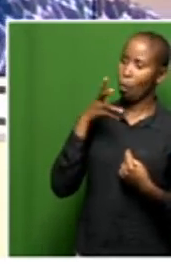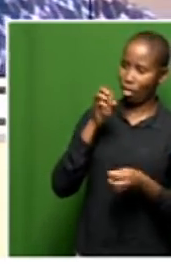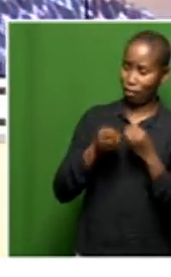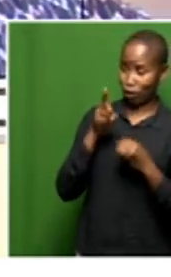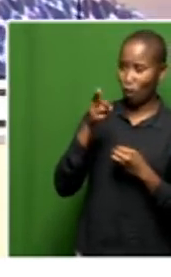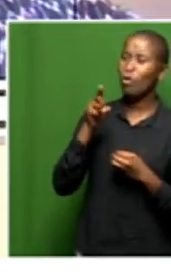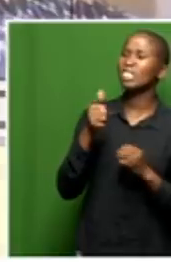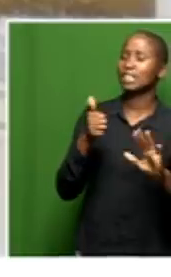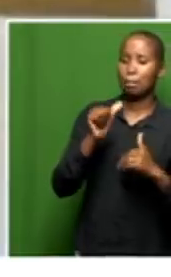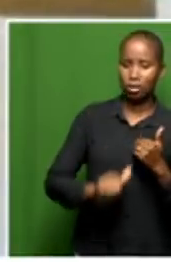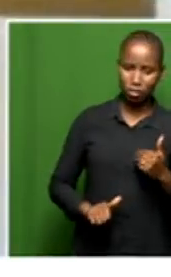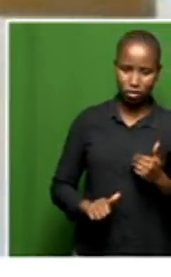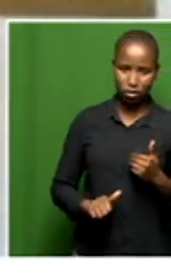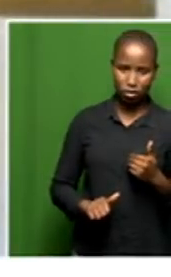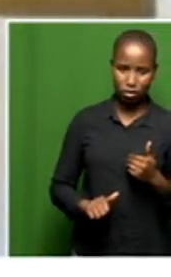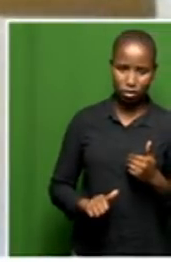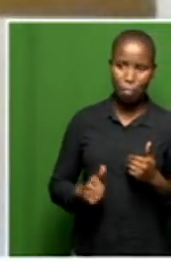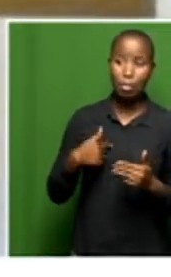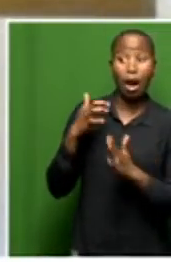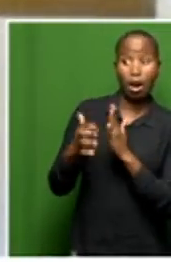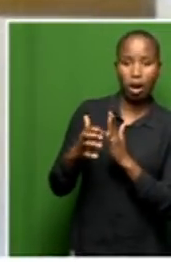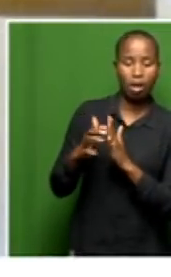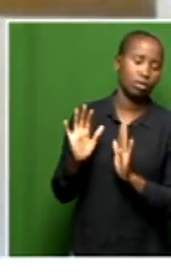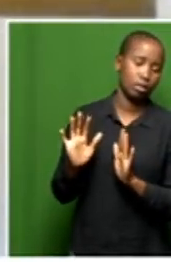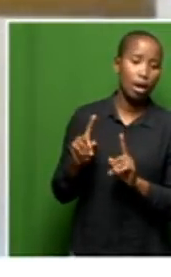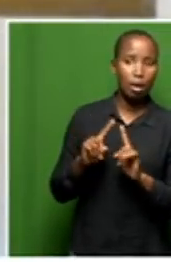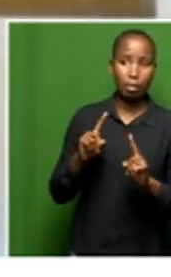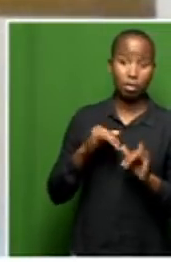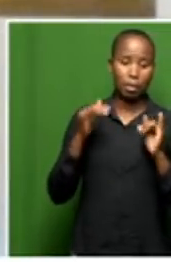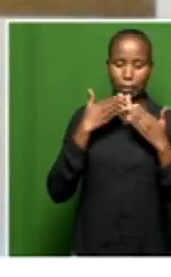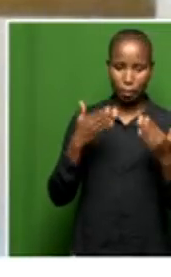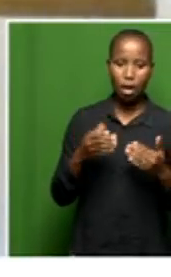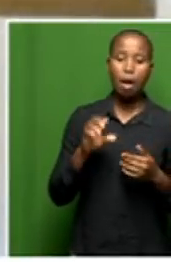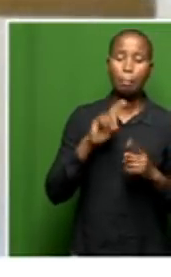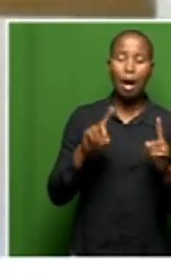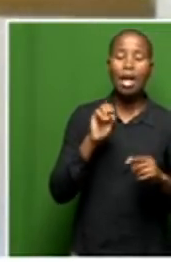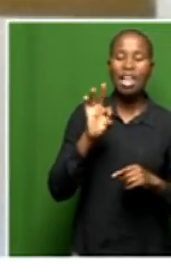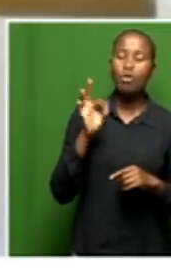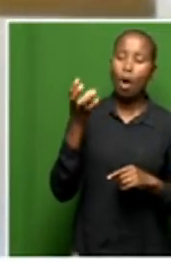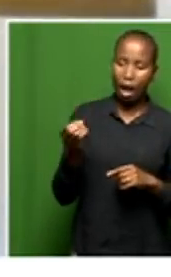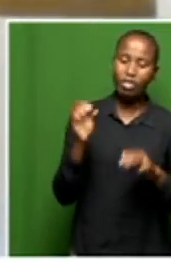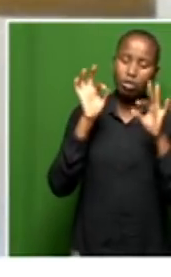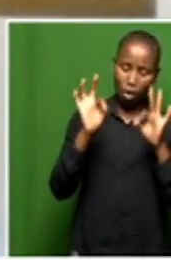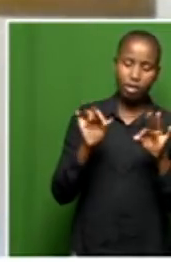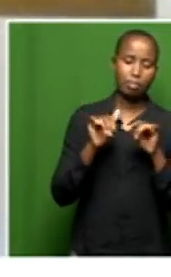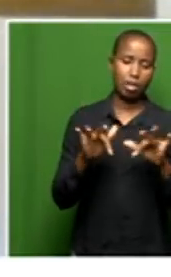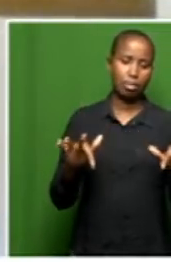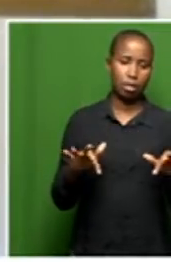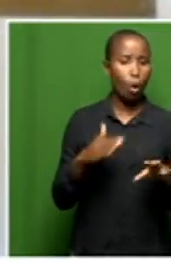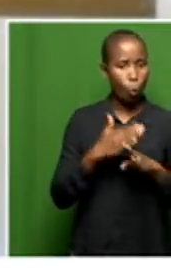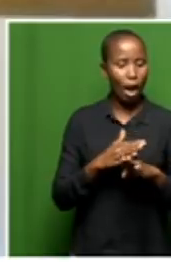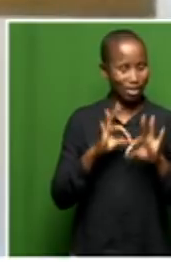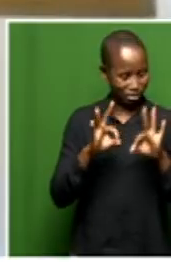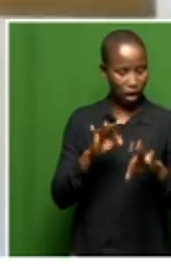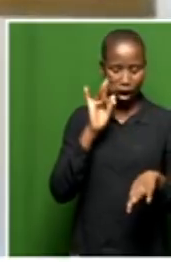six months. I should have been serious at the time. If you have the right people doing the work, it's